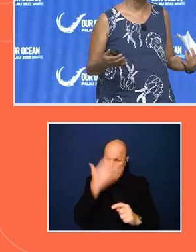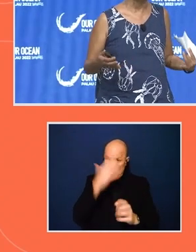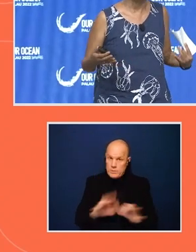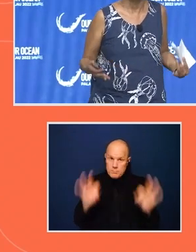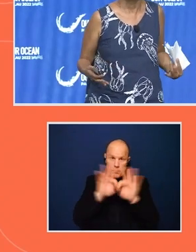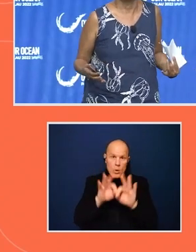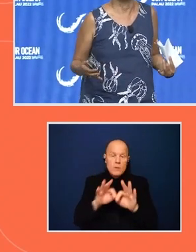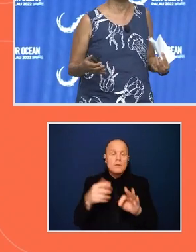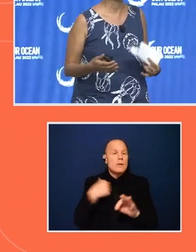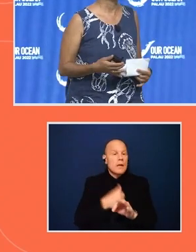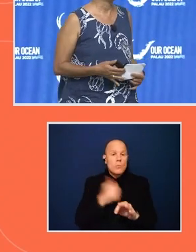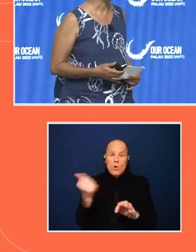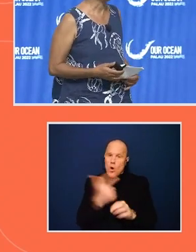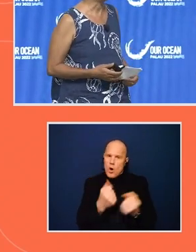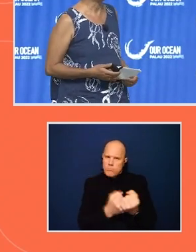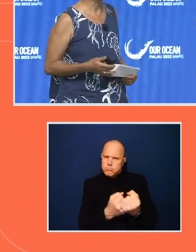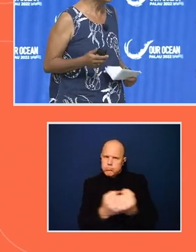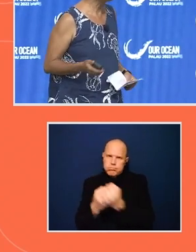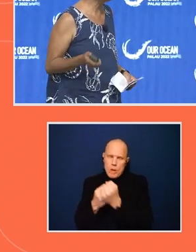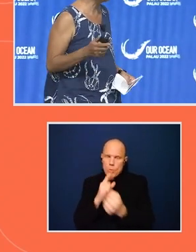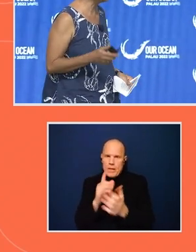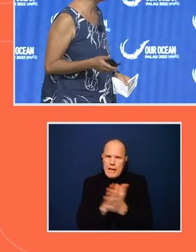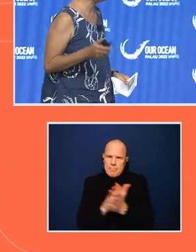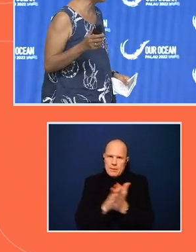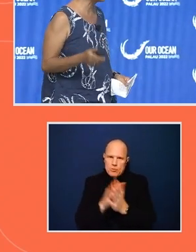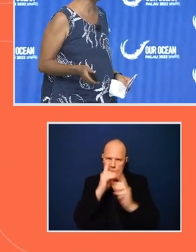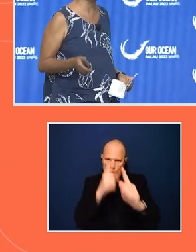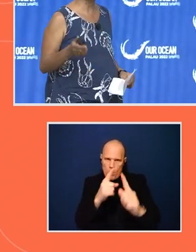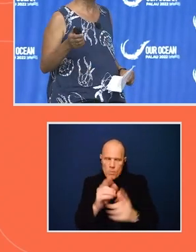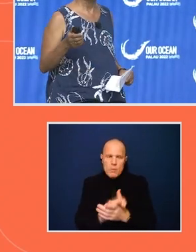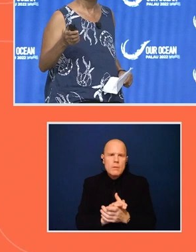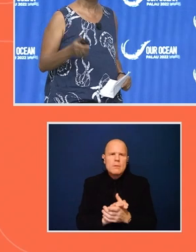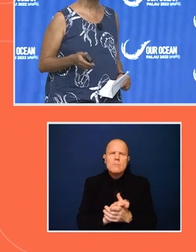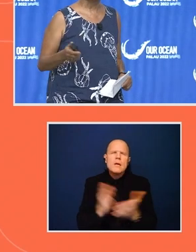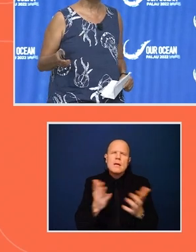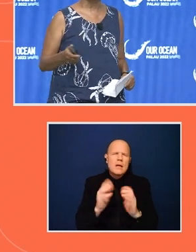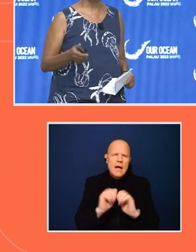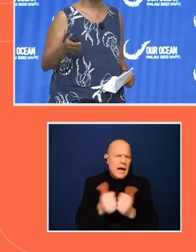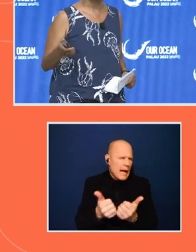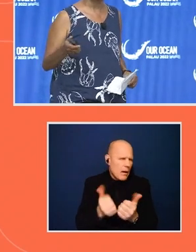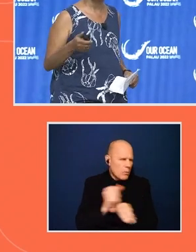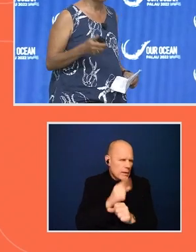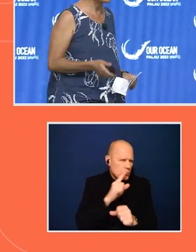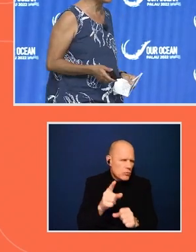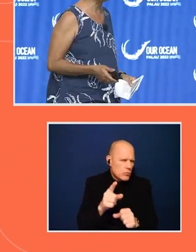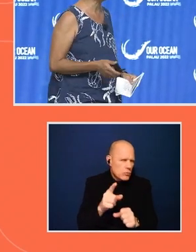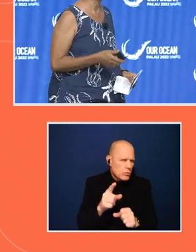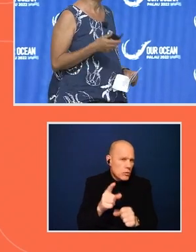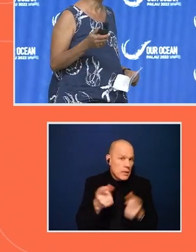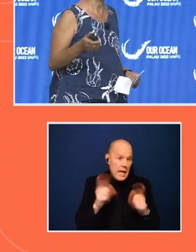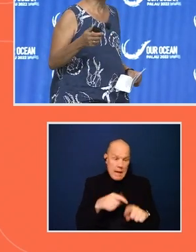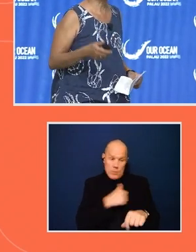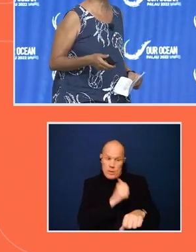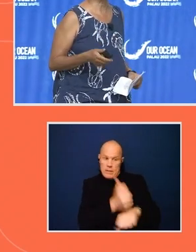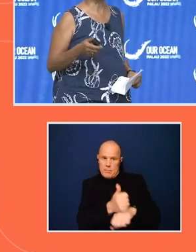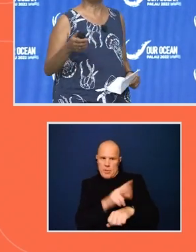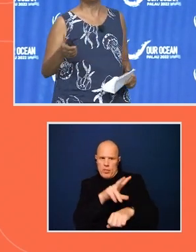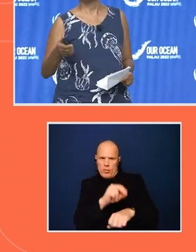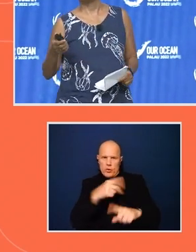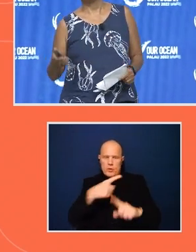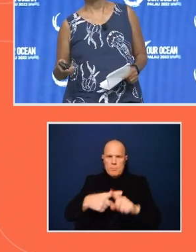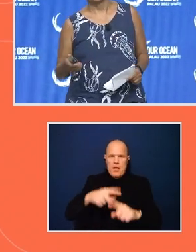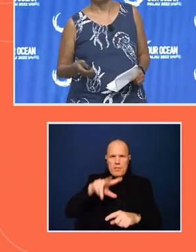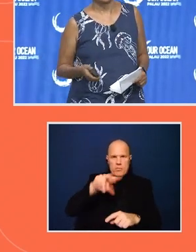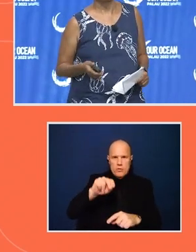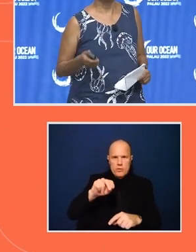behind a very ambitious goal. But how do we make sure that as we implement 30 by 30, we are actually